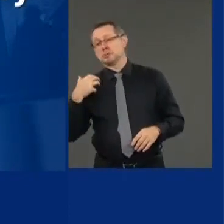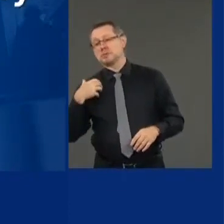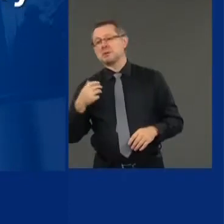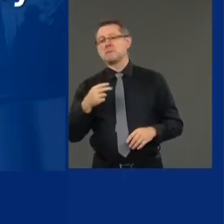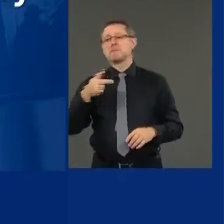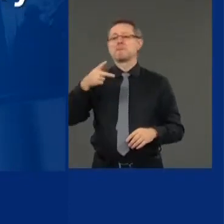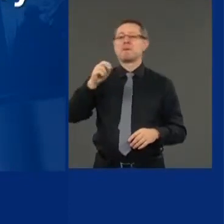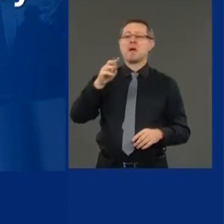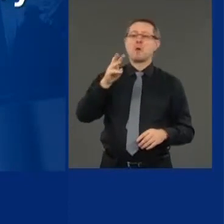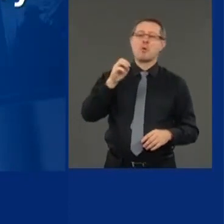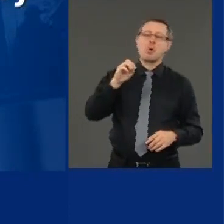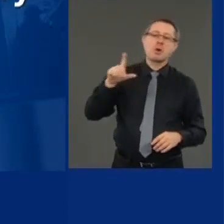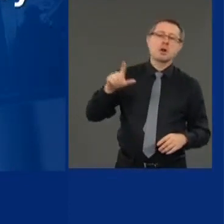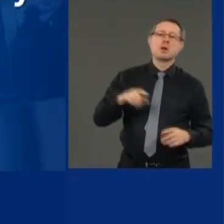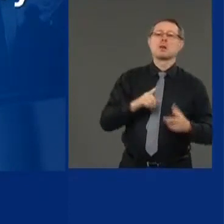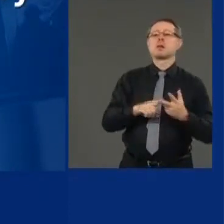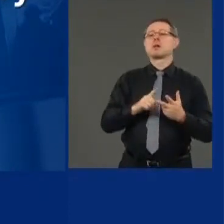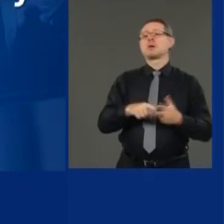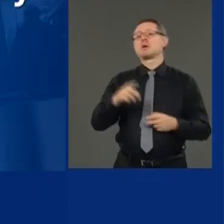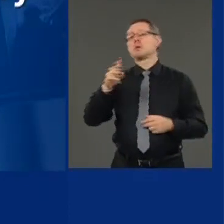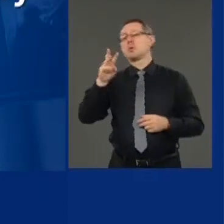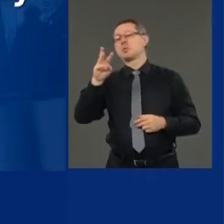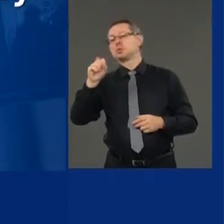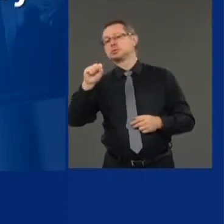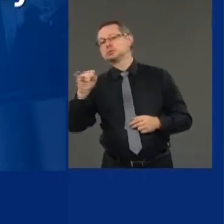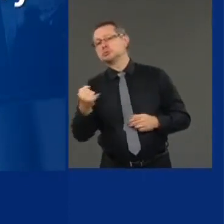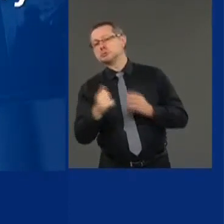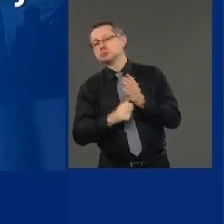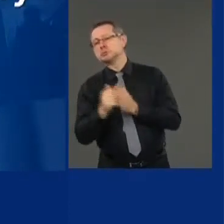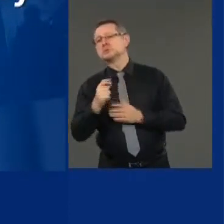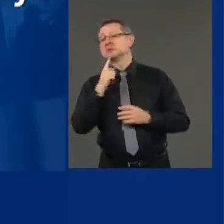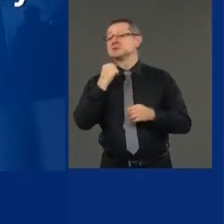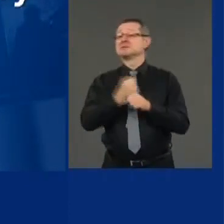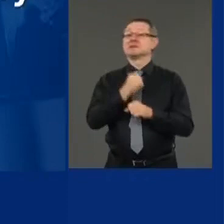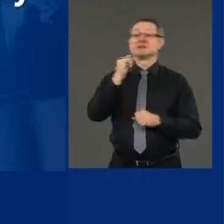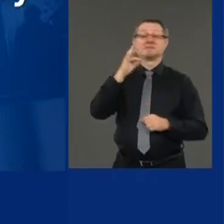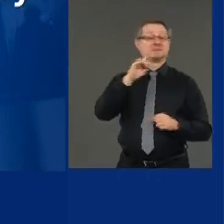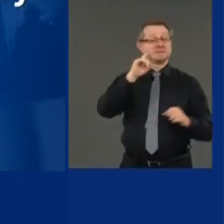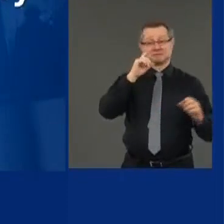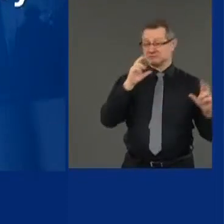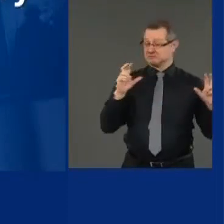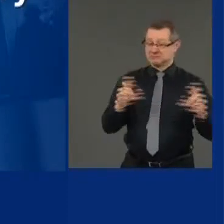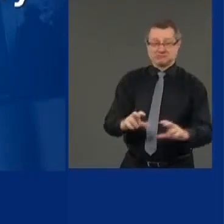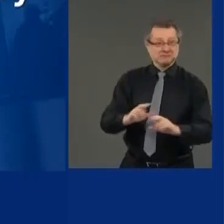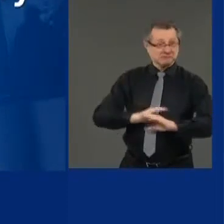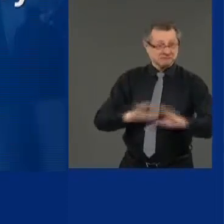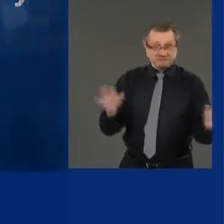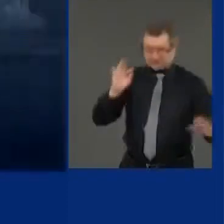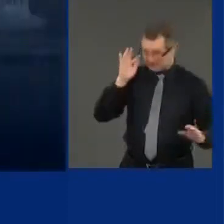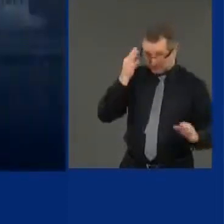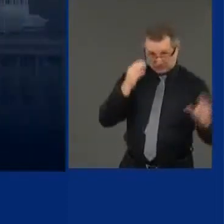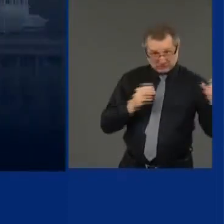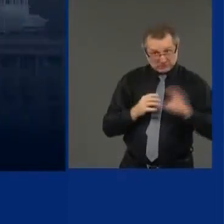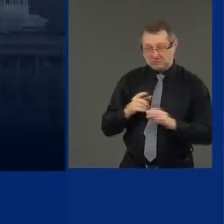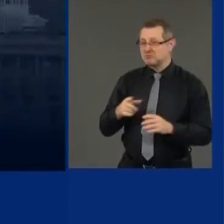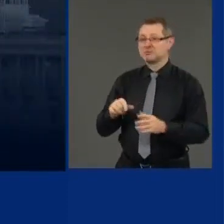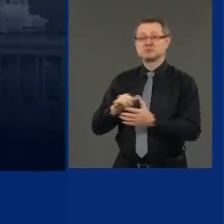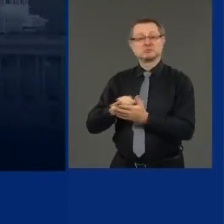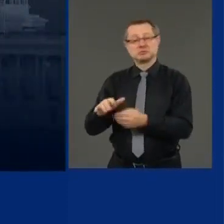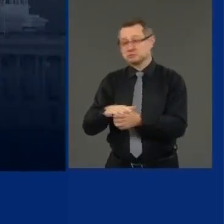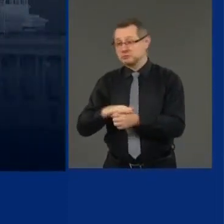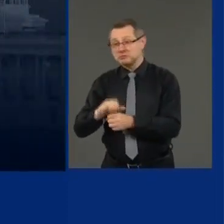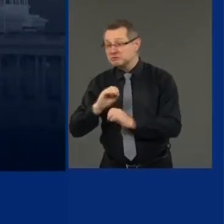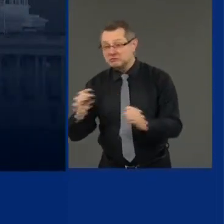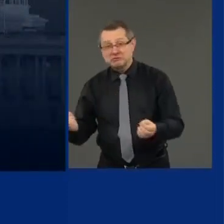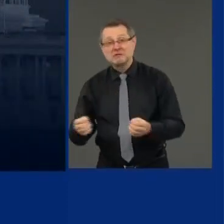says the data shows if you don't fund state and local governments and they have to do dramatic cuts, that's going to hurt the economy.